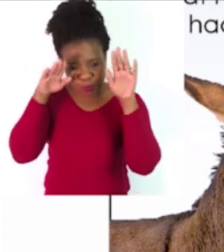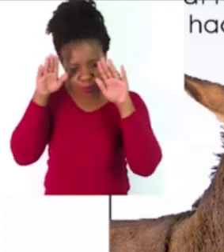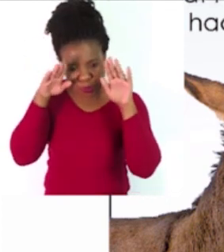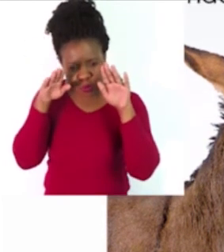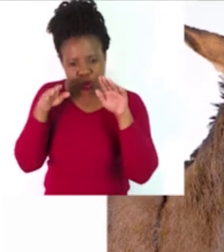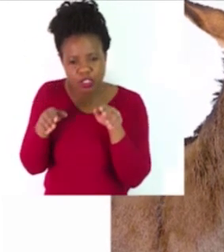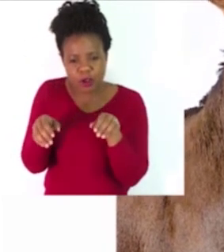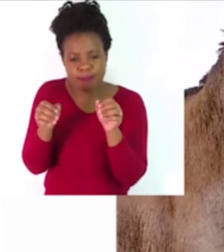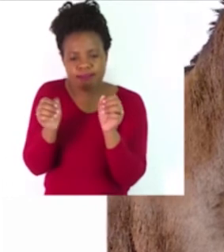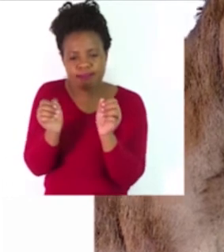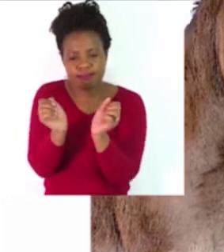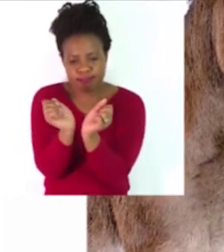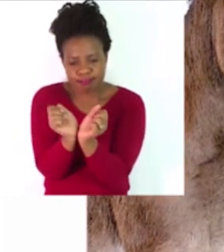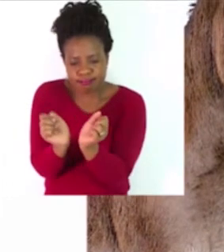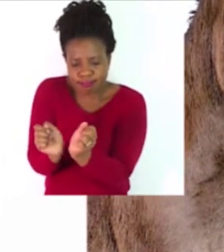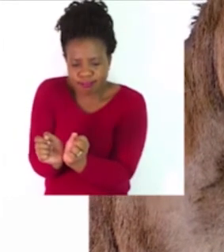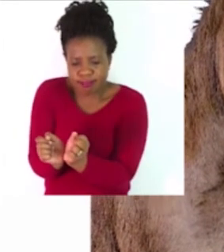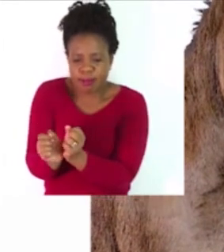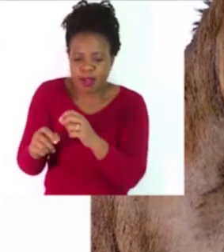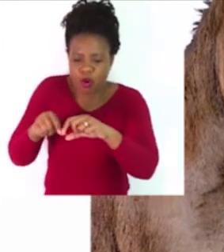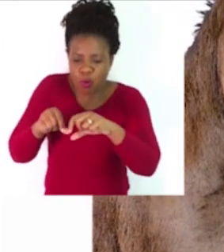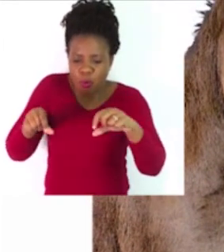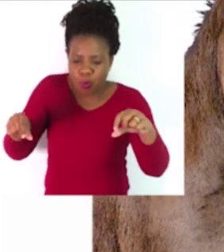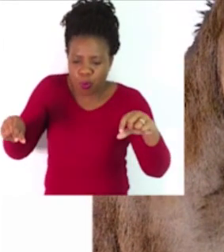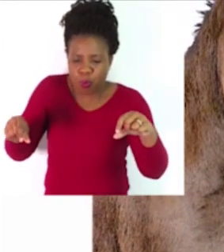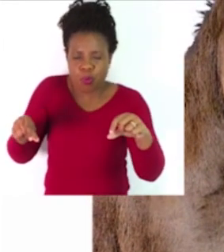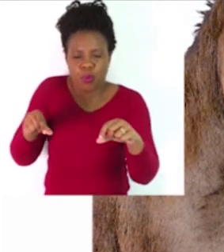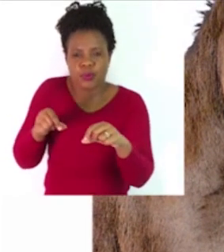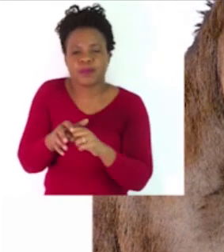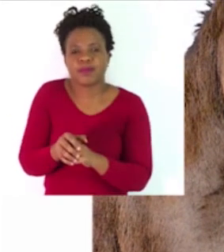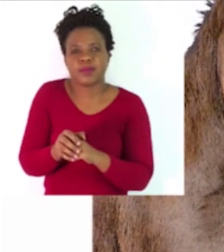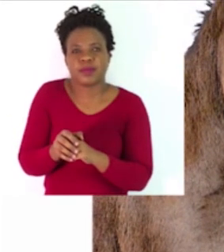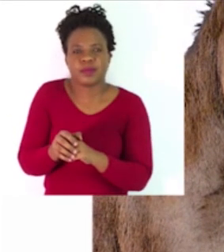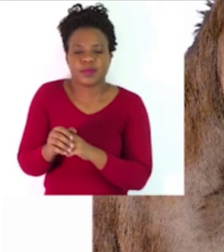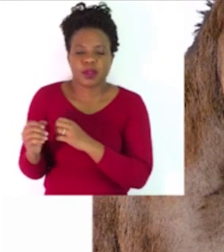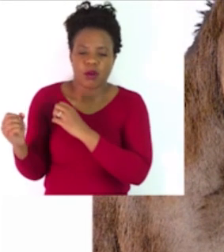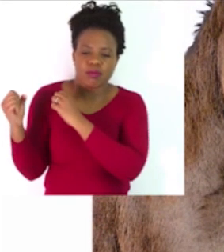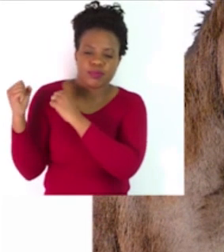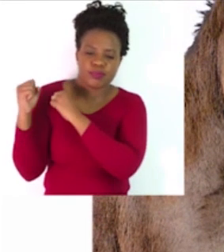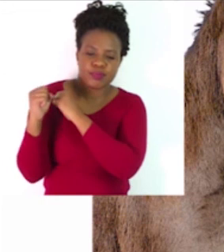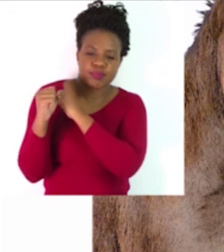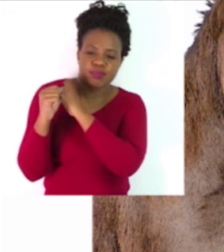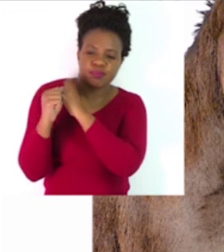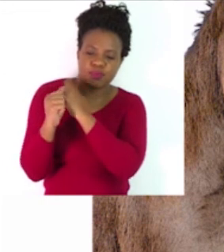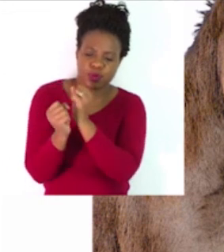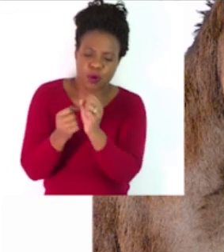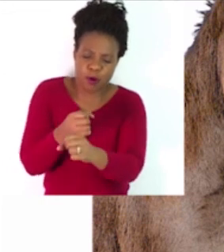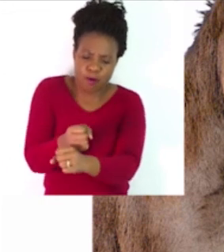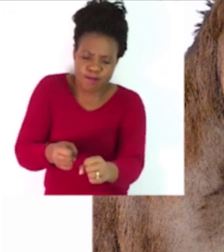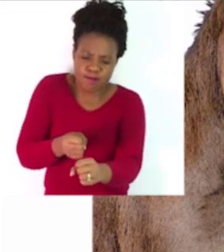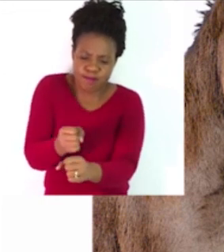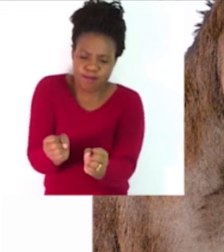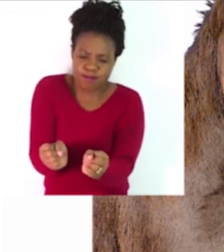They climbed off the donkey, cut down a pole and tied the donkey's feet to it.